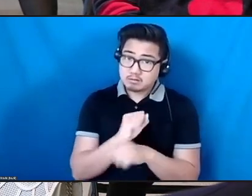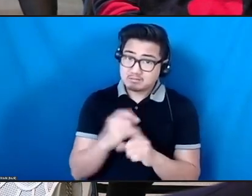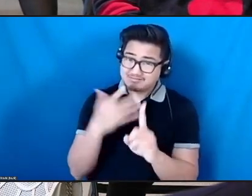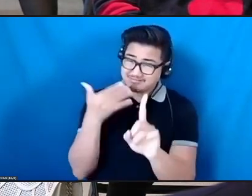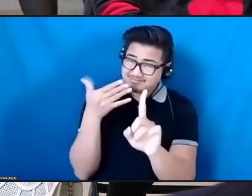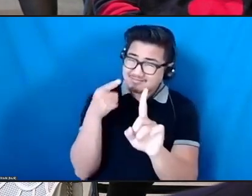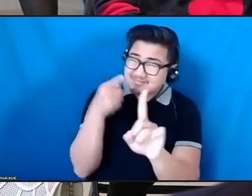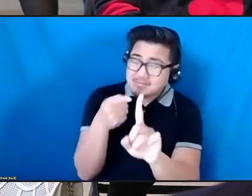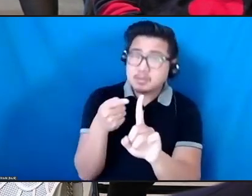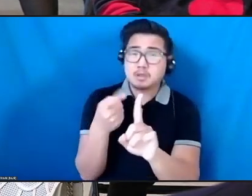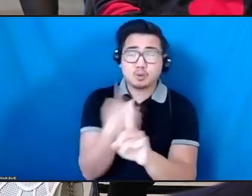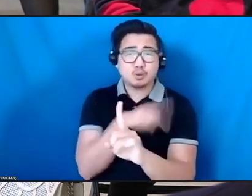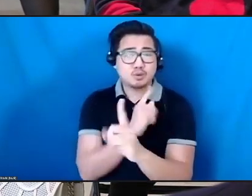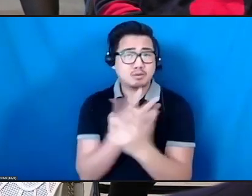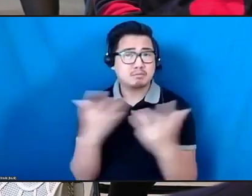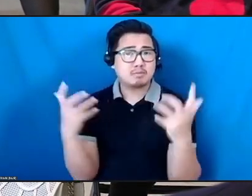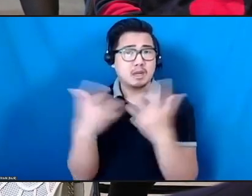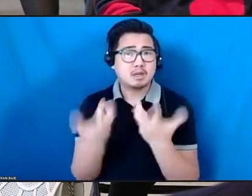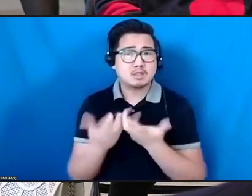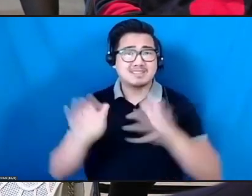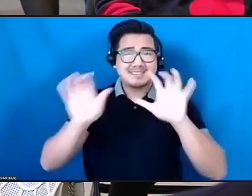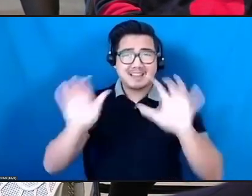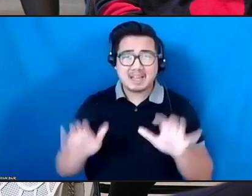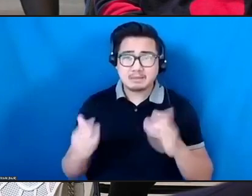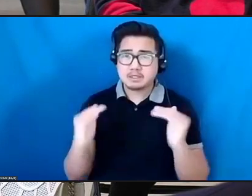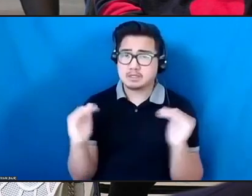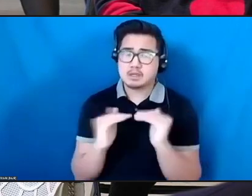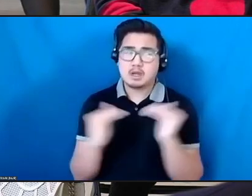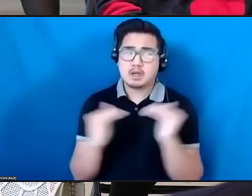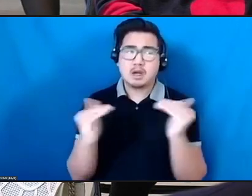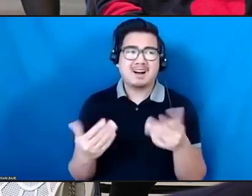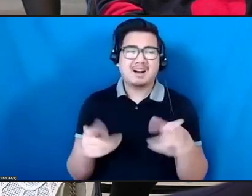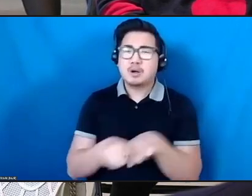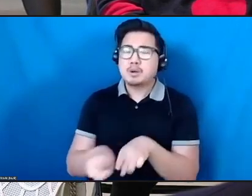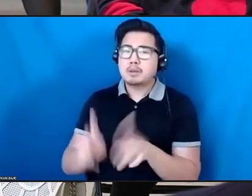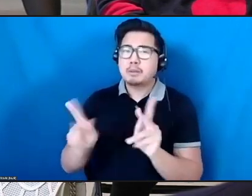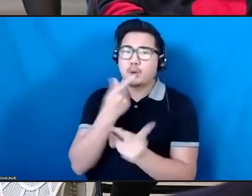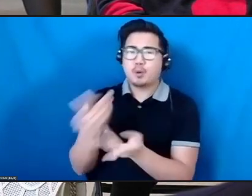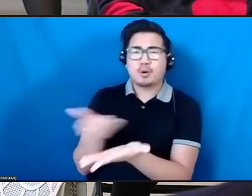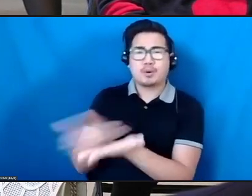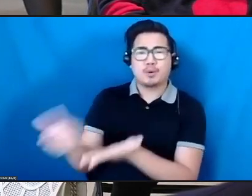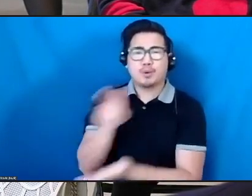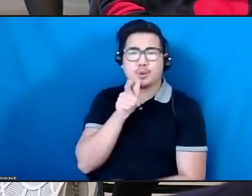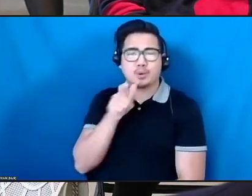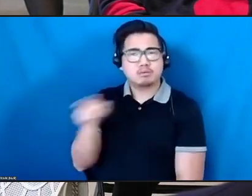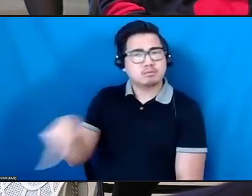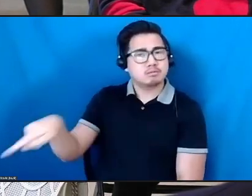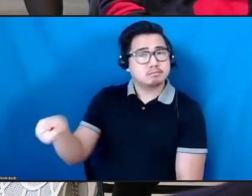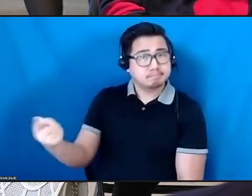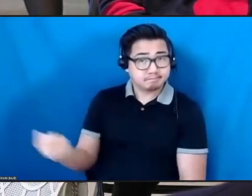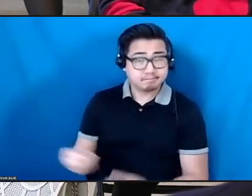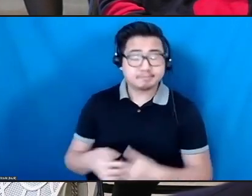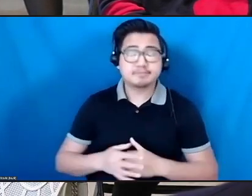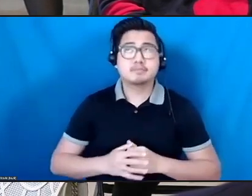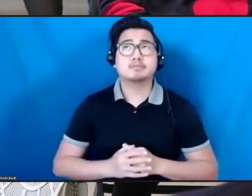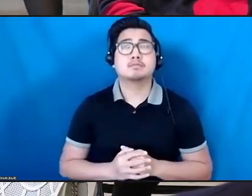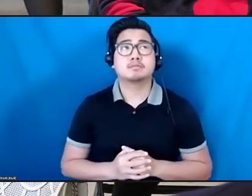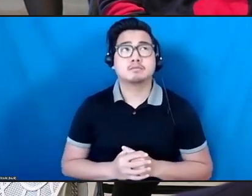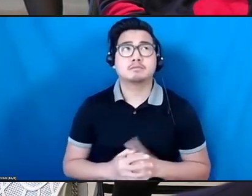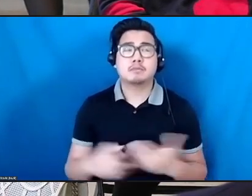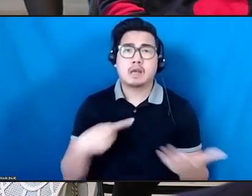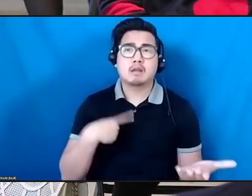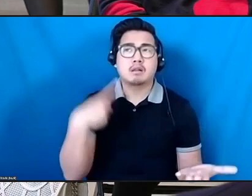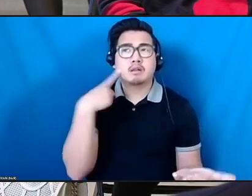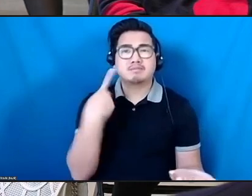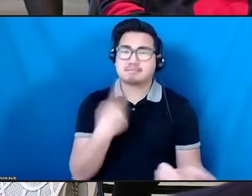way? And also, who is being left out of the conversation? So I think there has been, while of course, space and